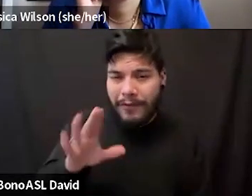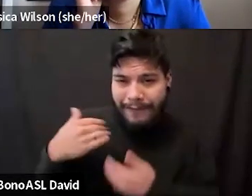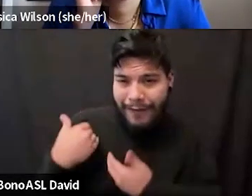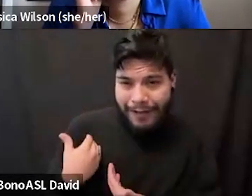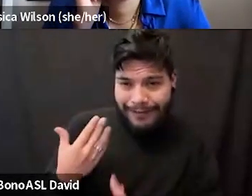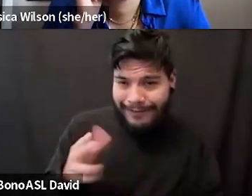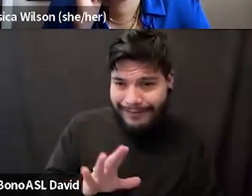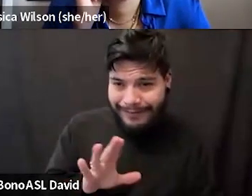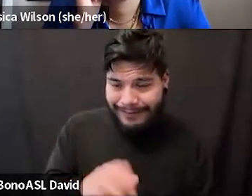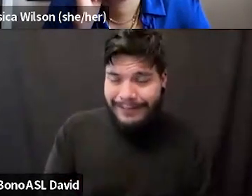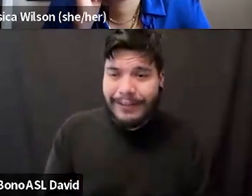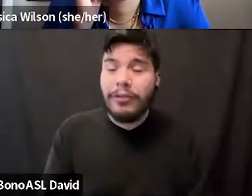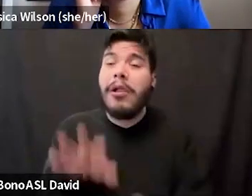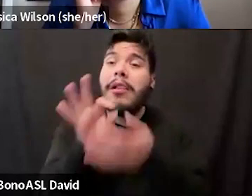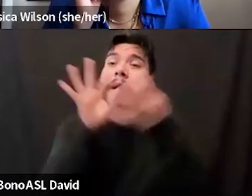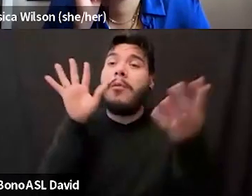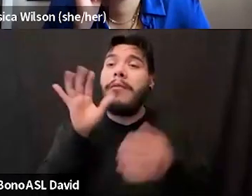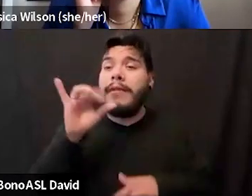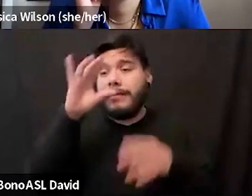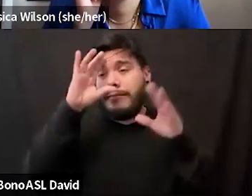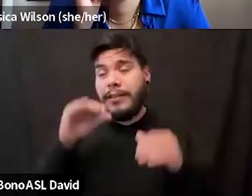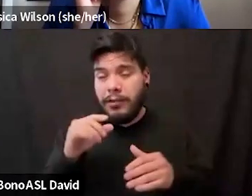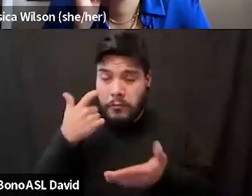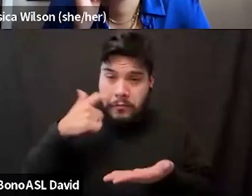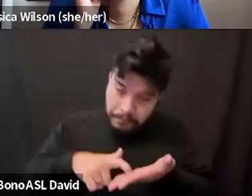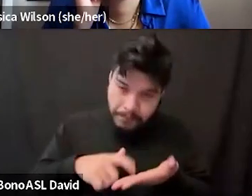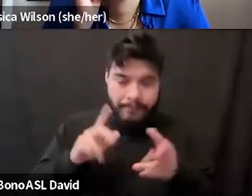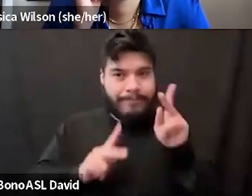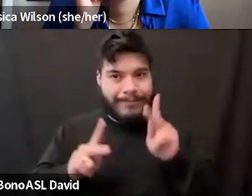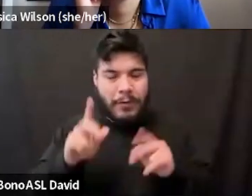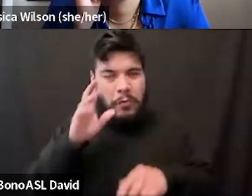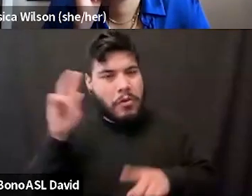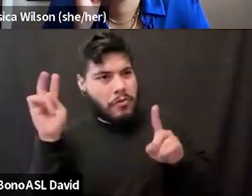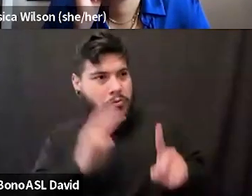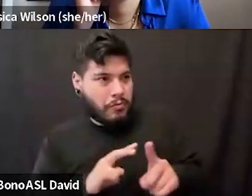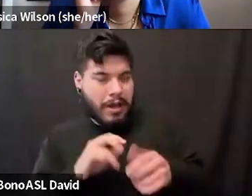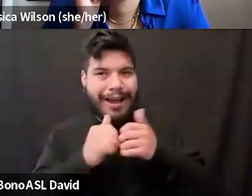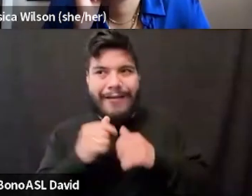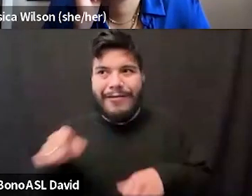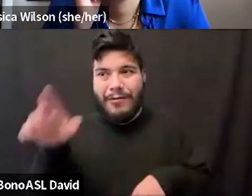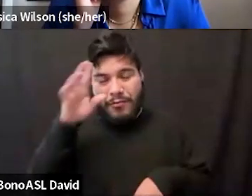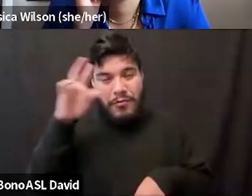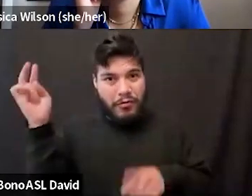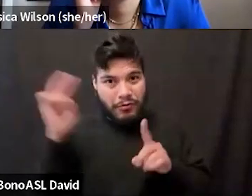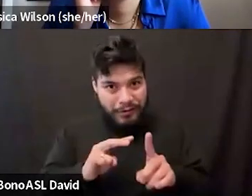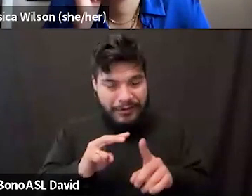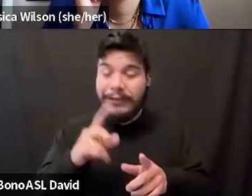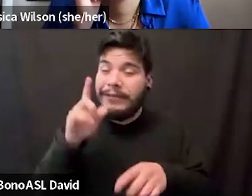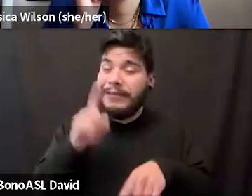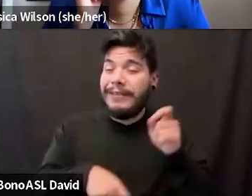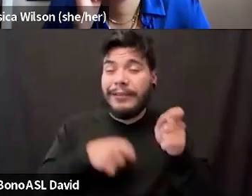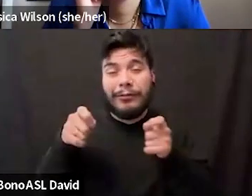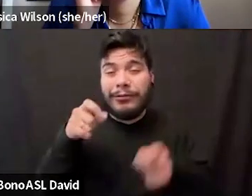And so letting go of that expectation and recognizing that people will see you how they're going to see you. You cannot control that.